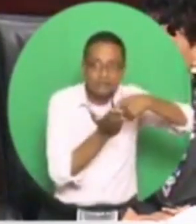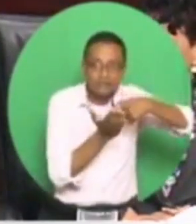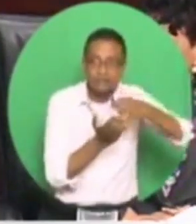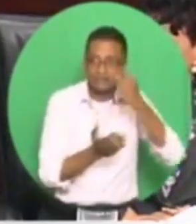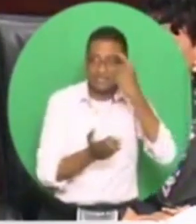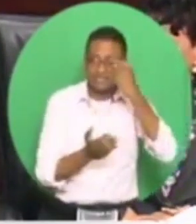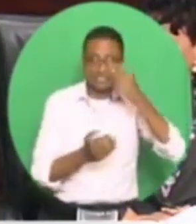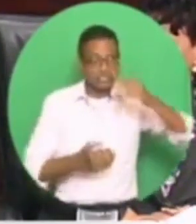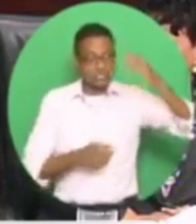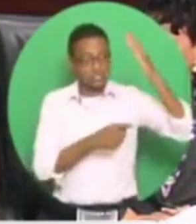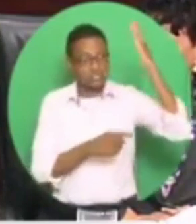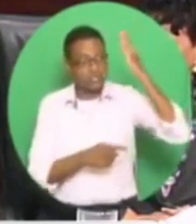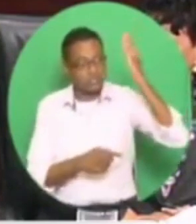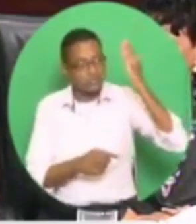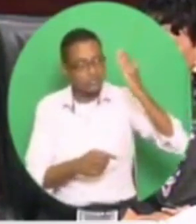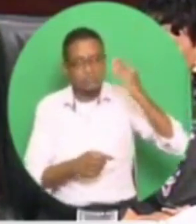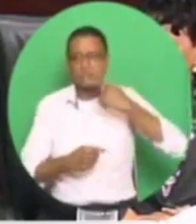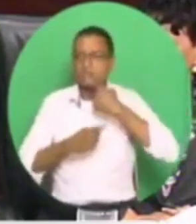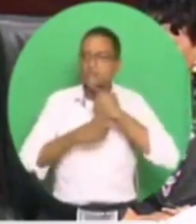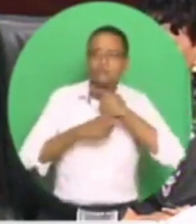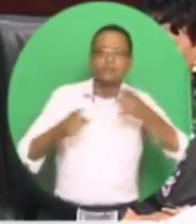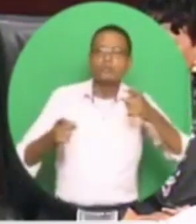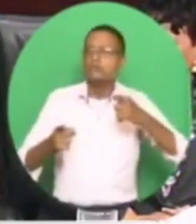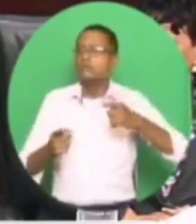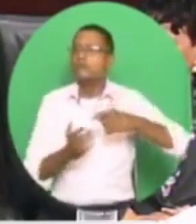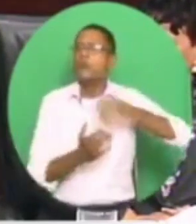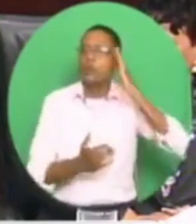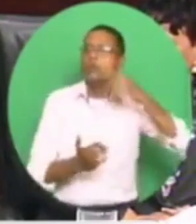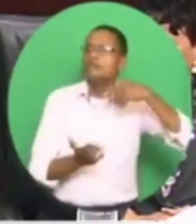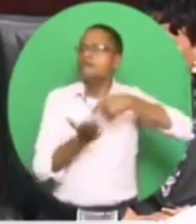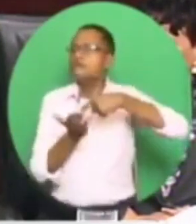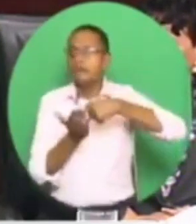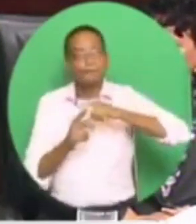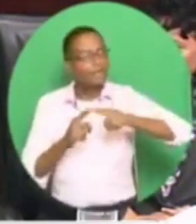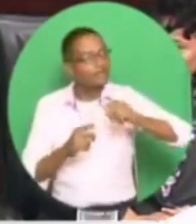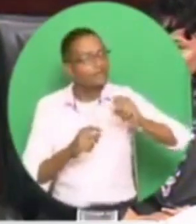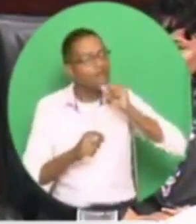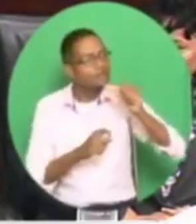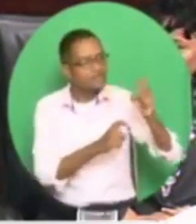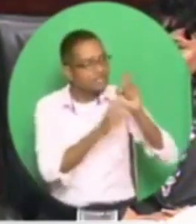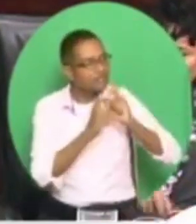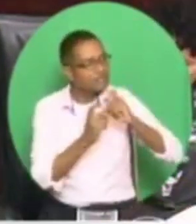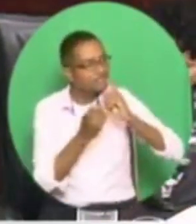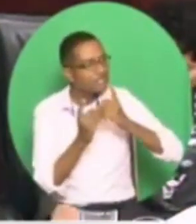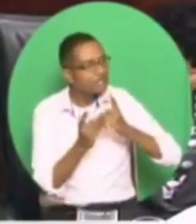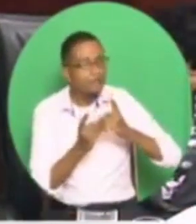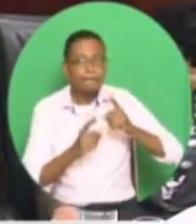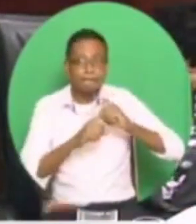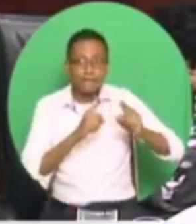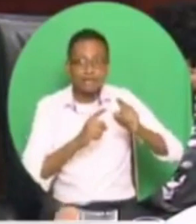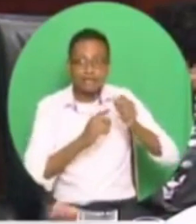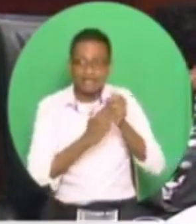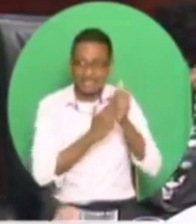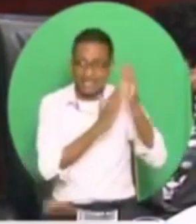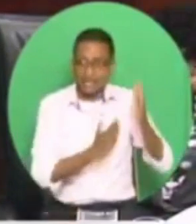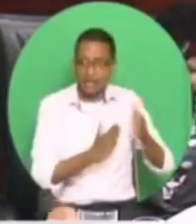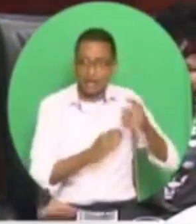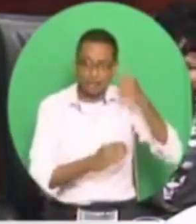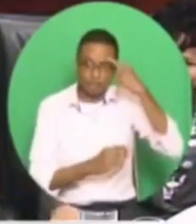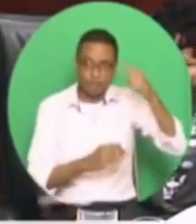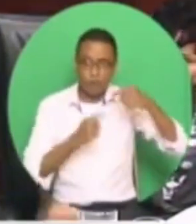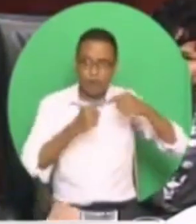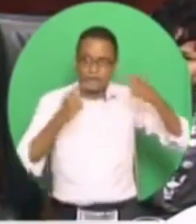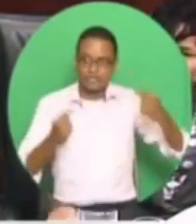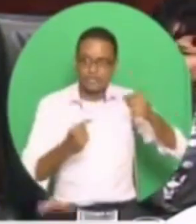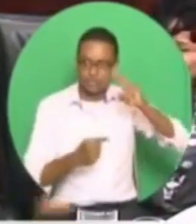speech. With no election in sight and no date named, the leader of the opposition had the courage, the imagination, and the